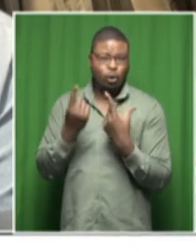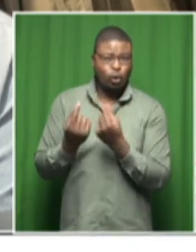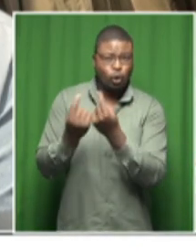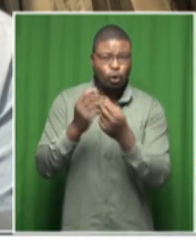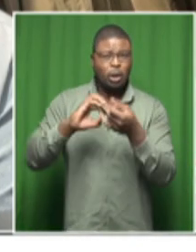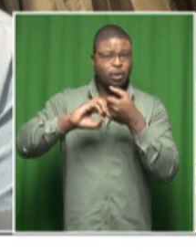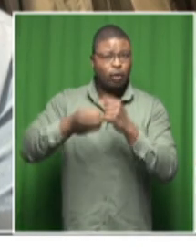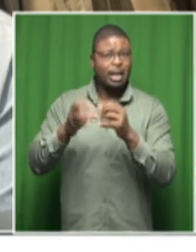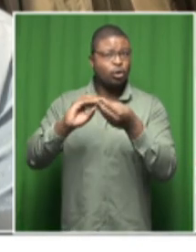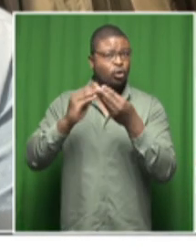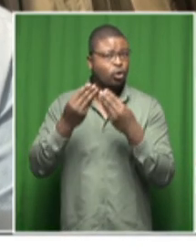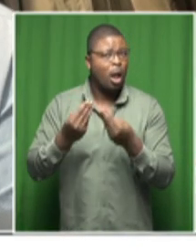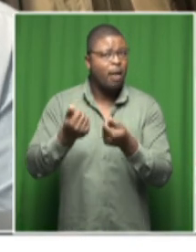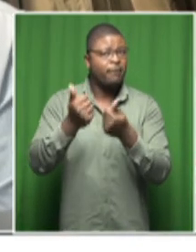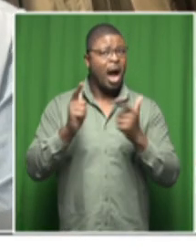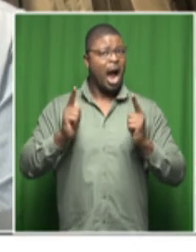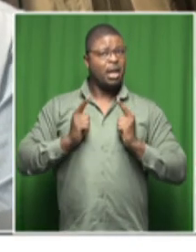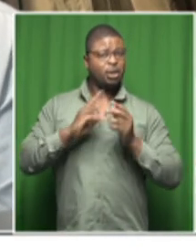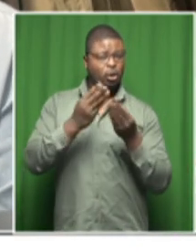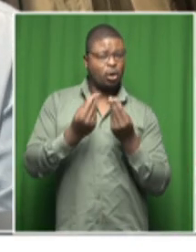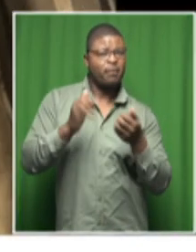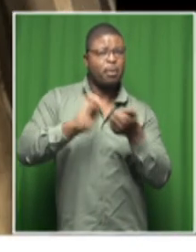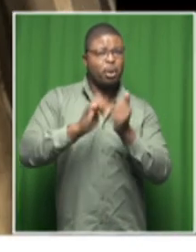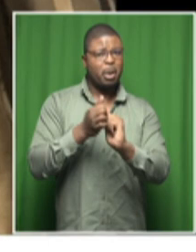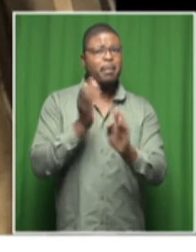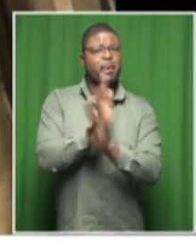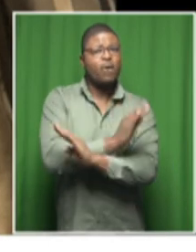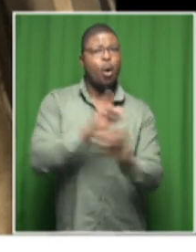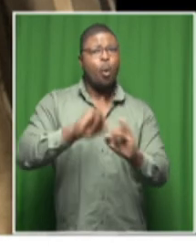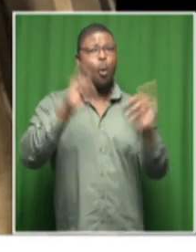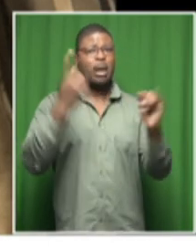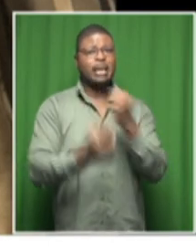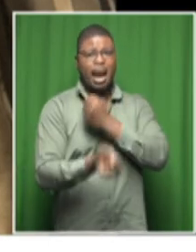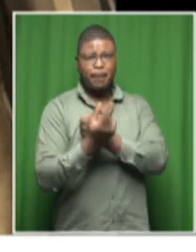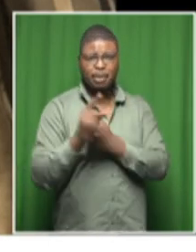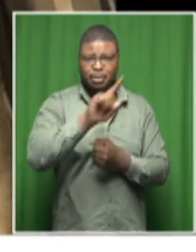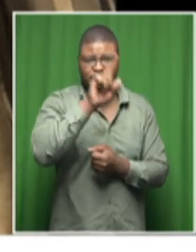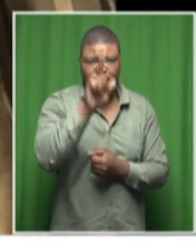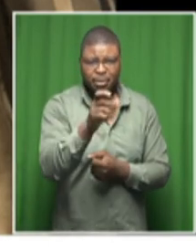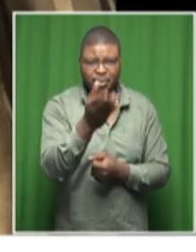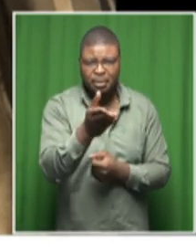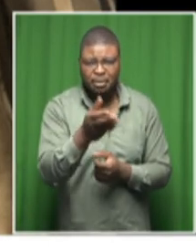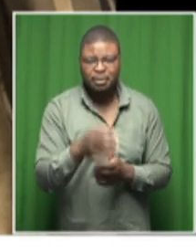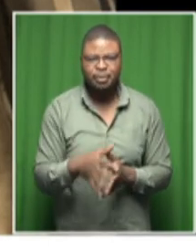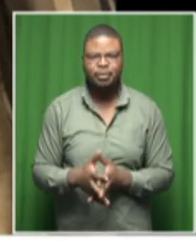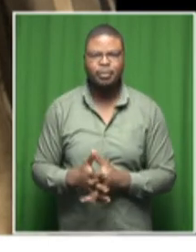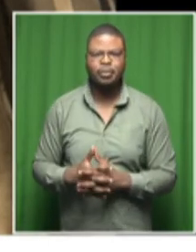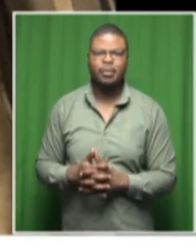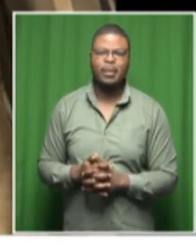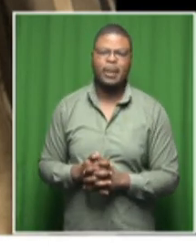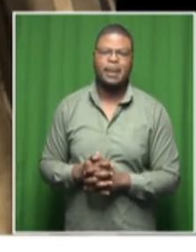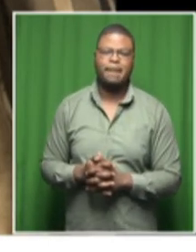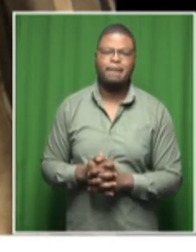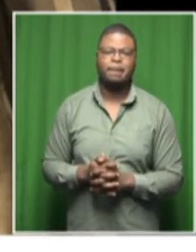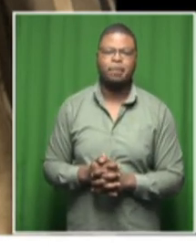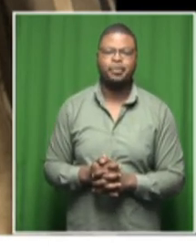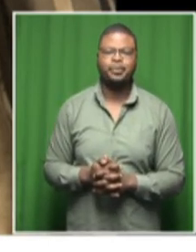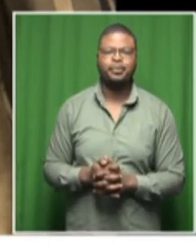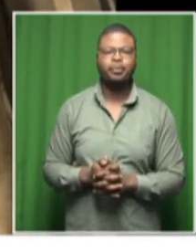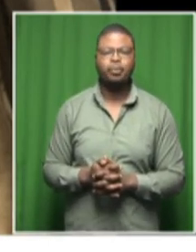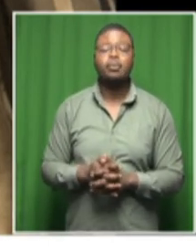i think we need to have uh you know difficult and intentional